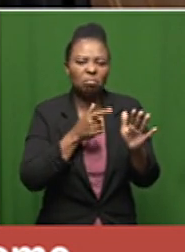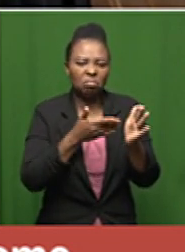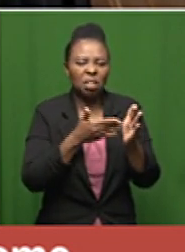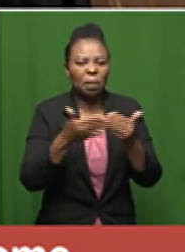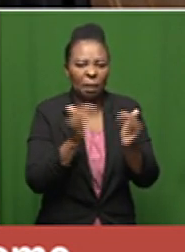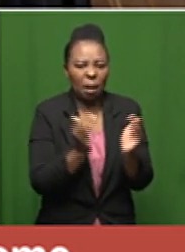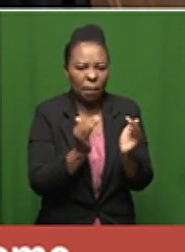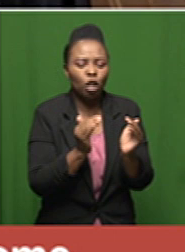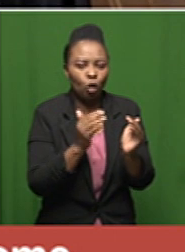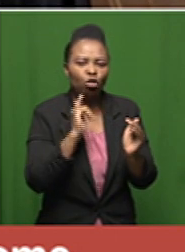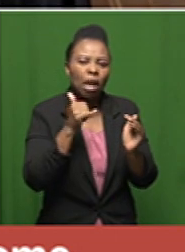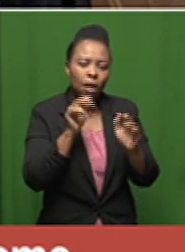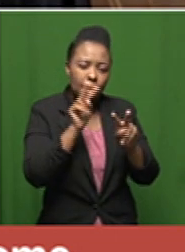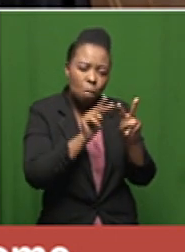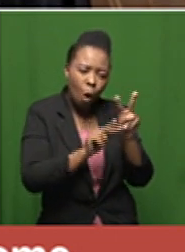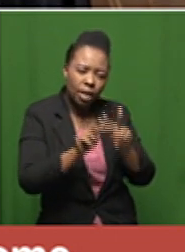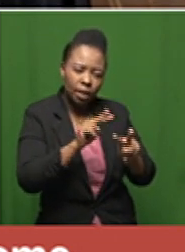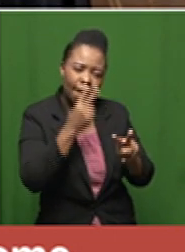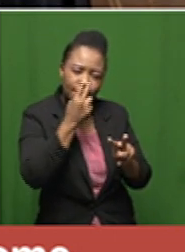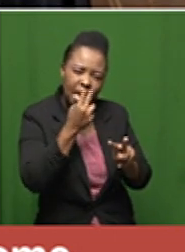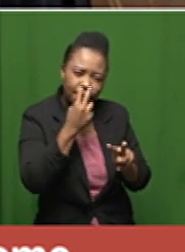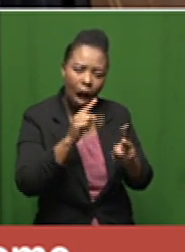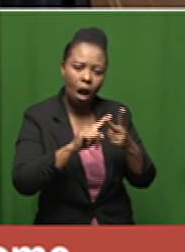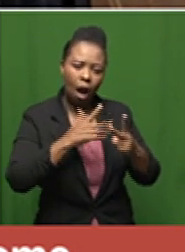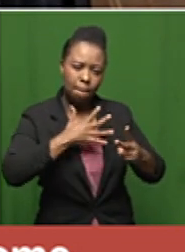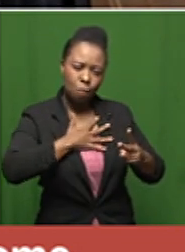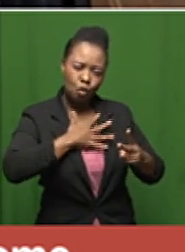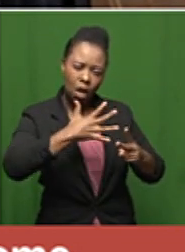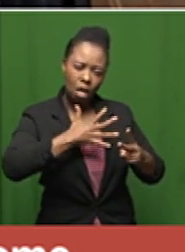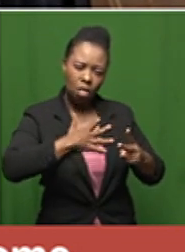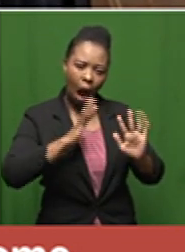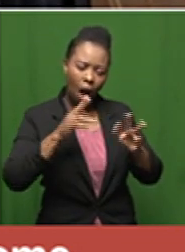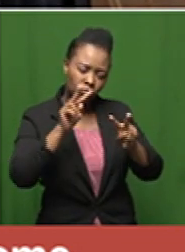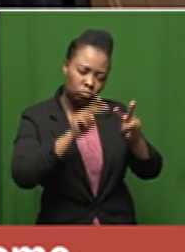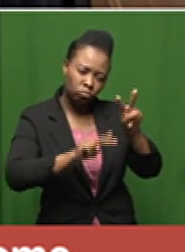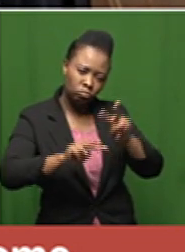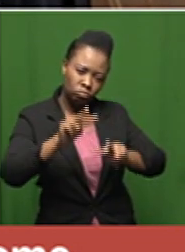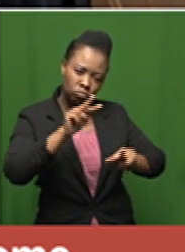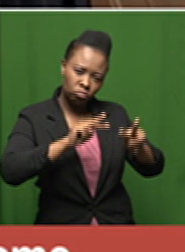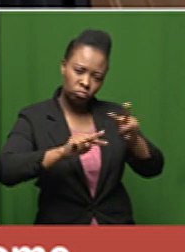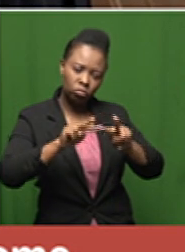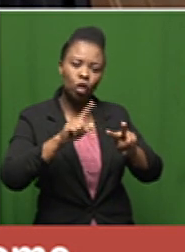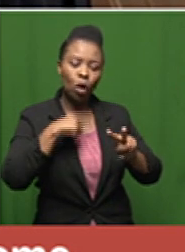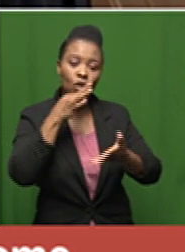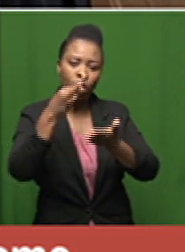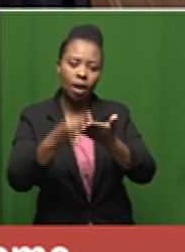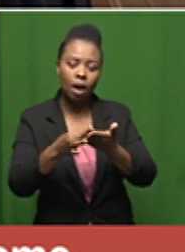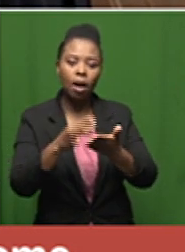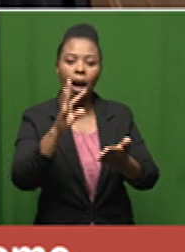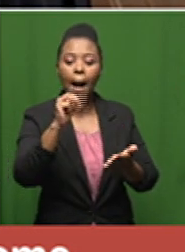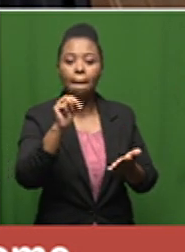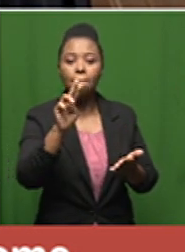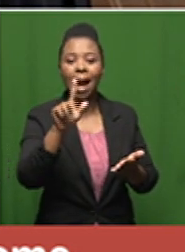the main thing is to monitor monitor for fever monitor the breathing usually we just recommend a a multi-vitamin syrup